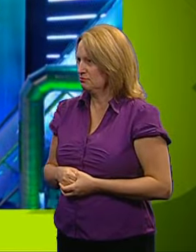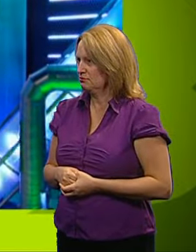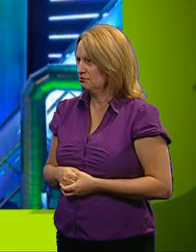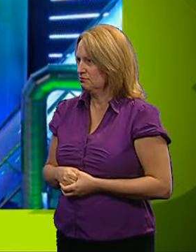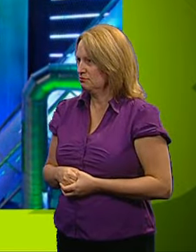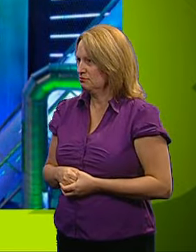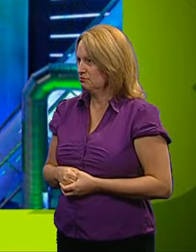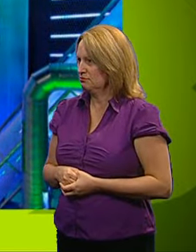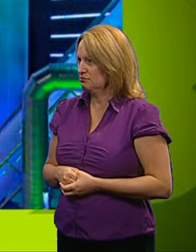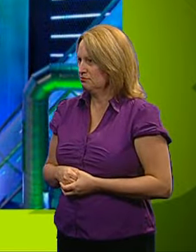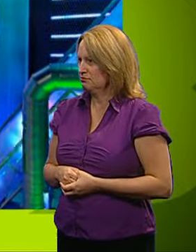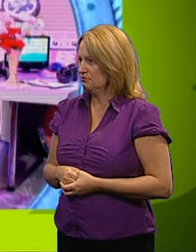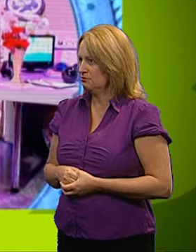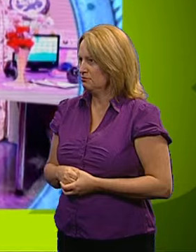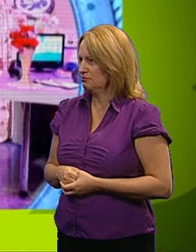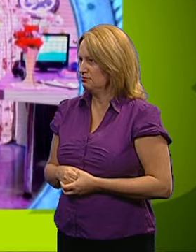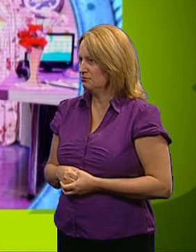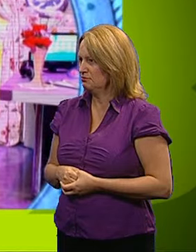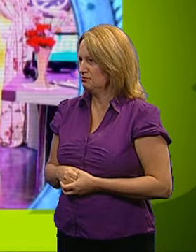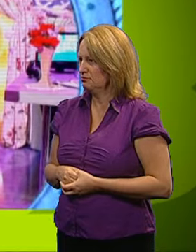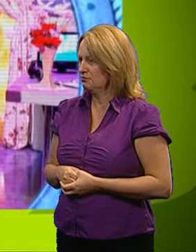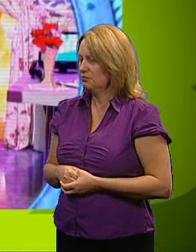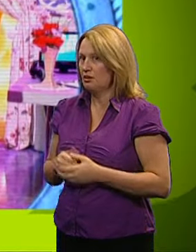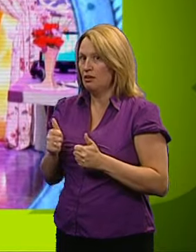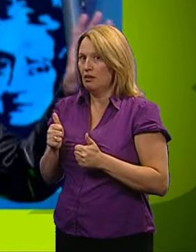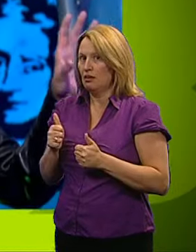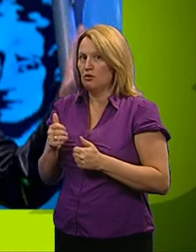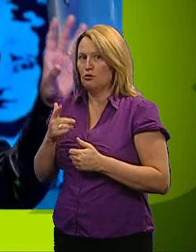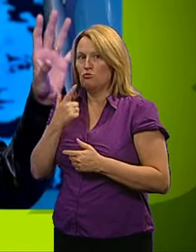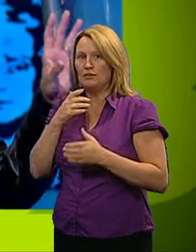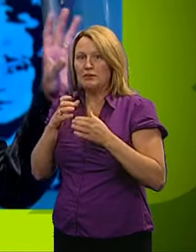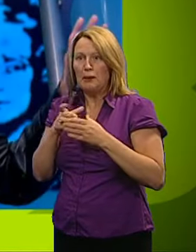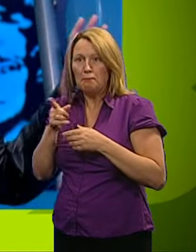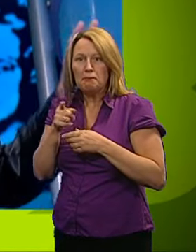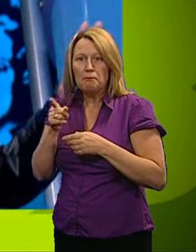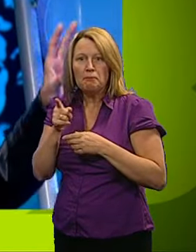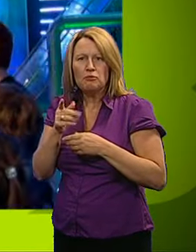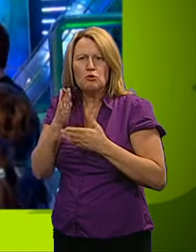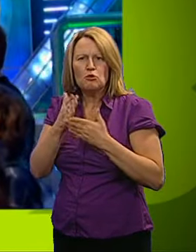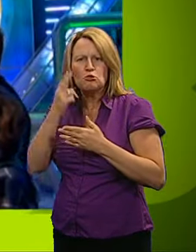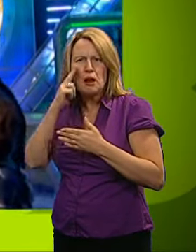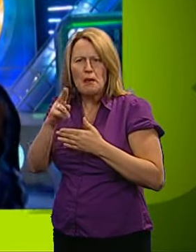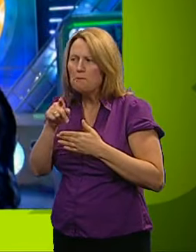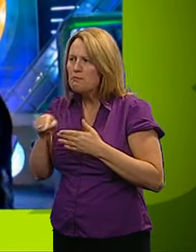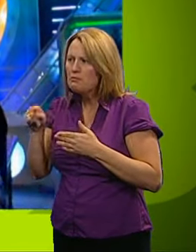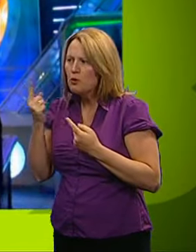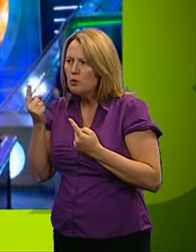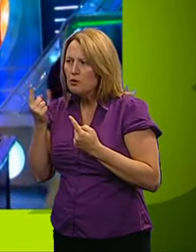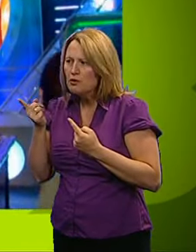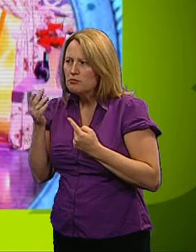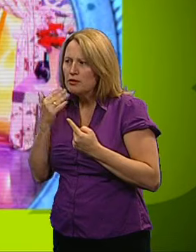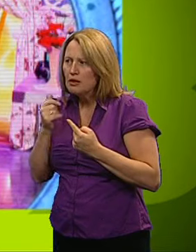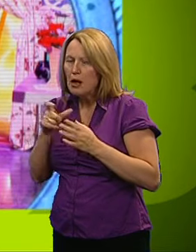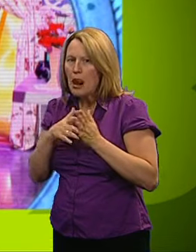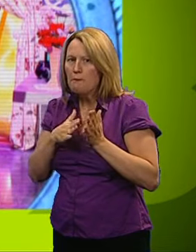Hello! Hello! Well, you look like you could be the red team, but we have to make sure. So, for security reasons, your names, please.